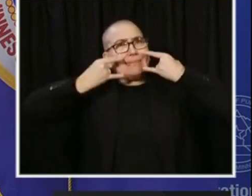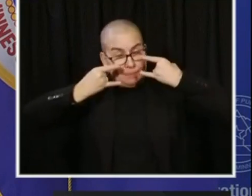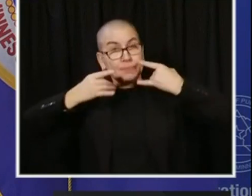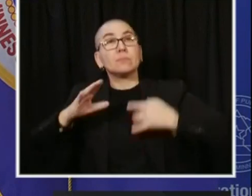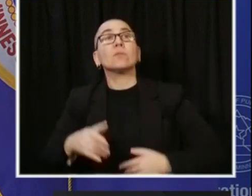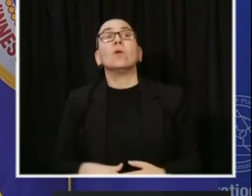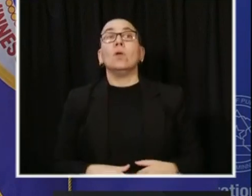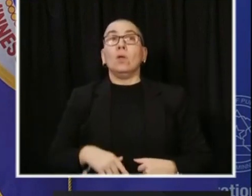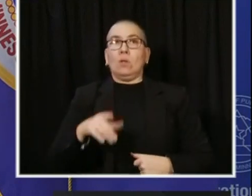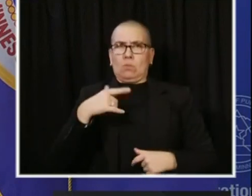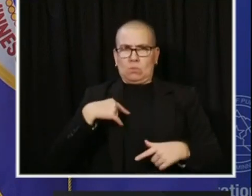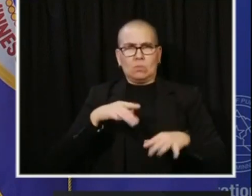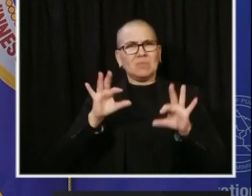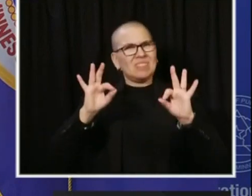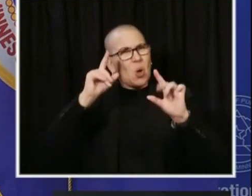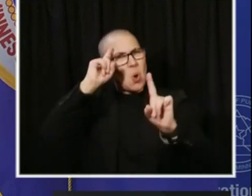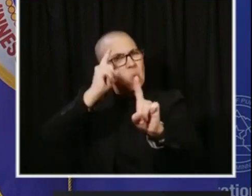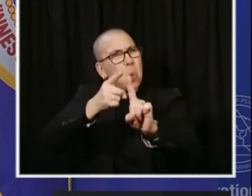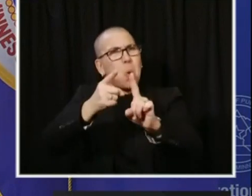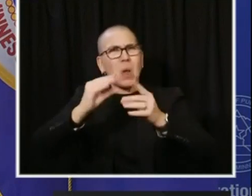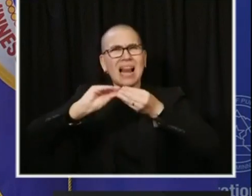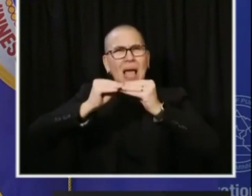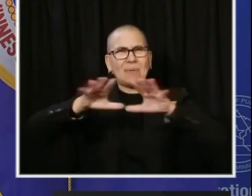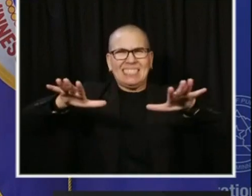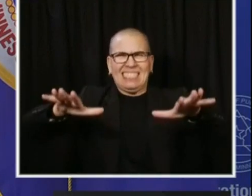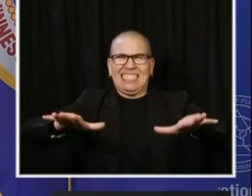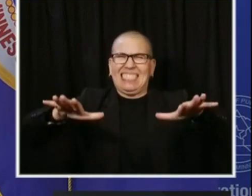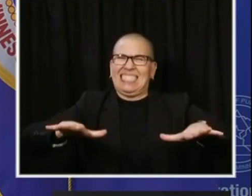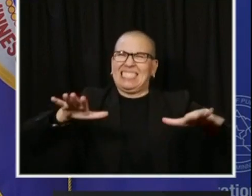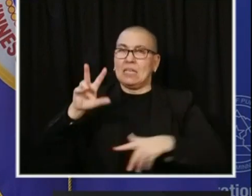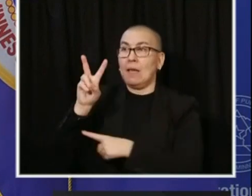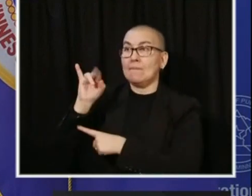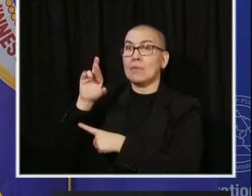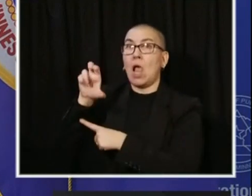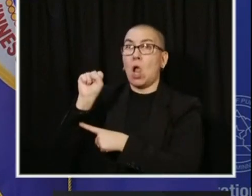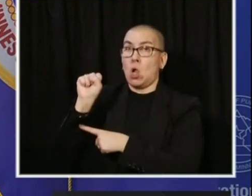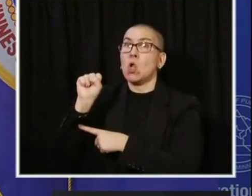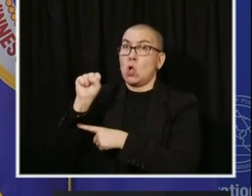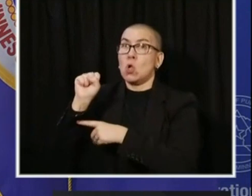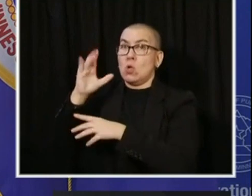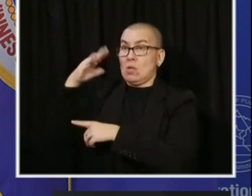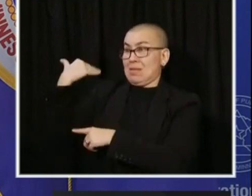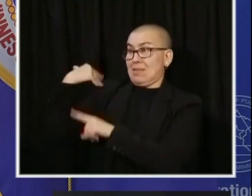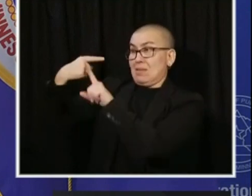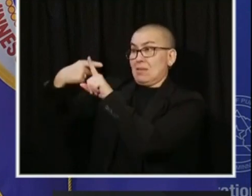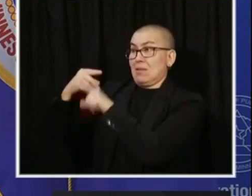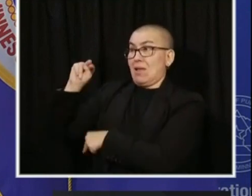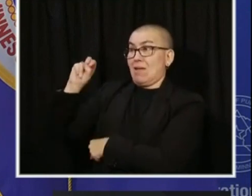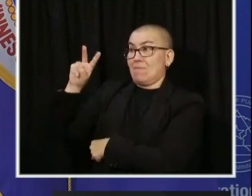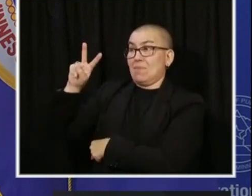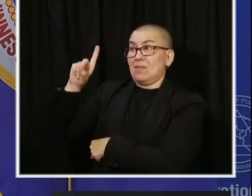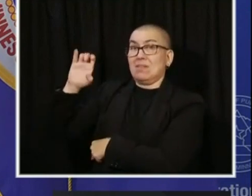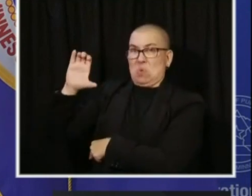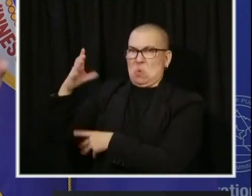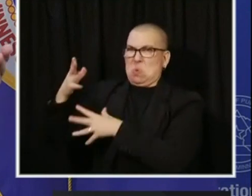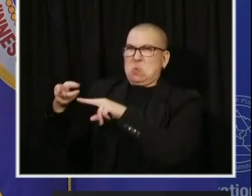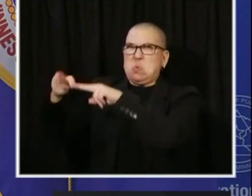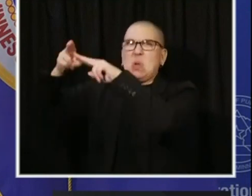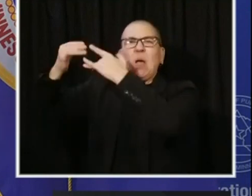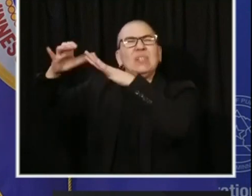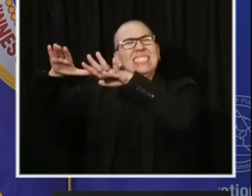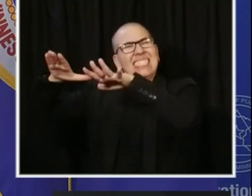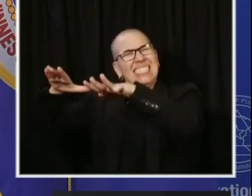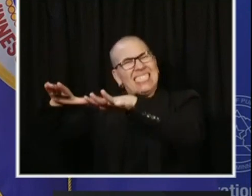much lower than we were in December and in November, gives us the ability, if we get this right, to keep turning that.